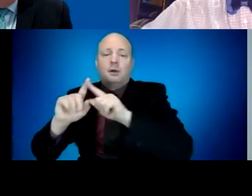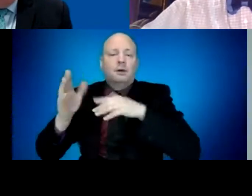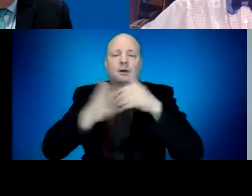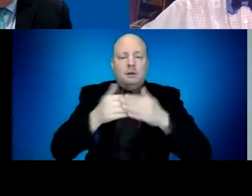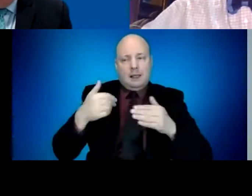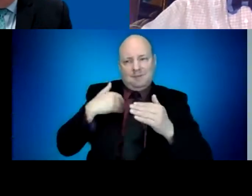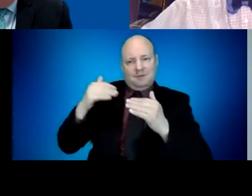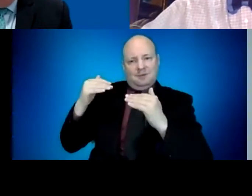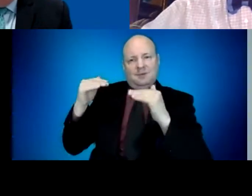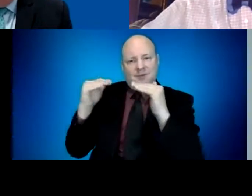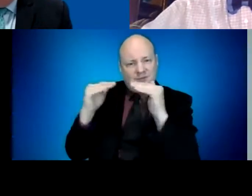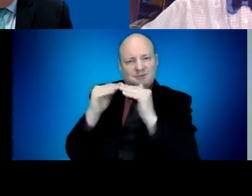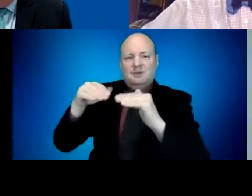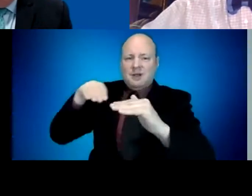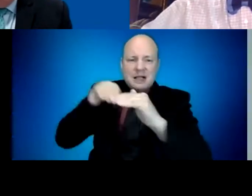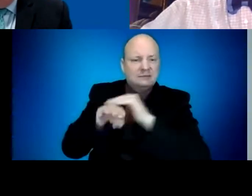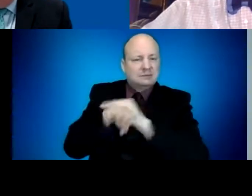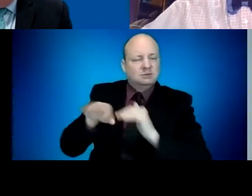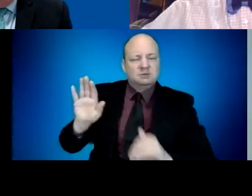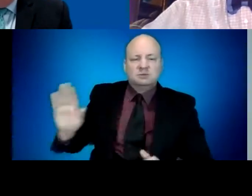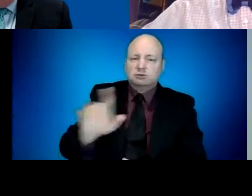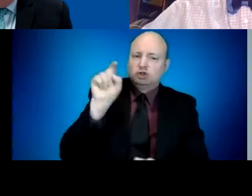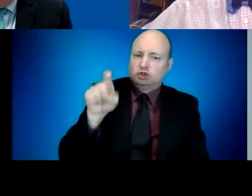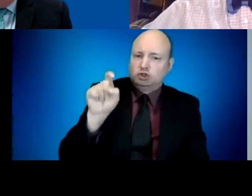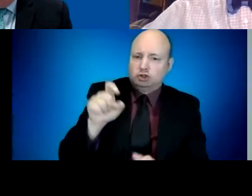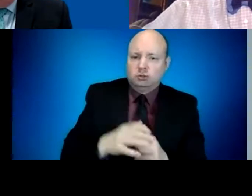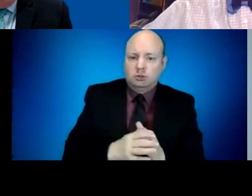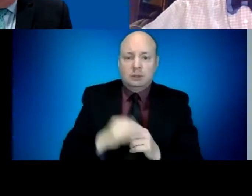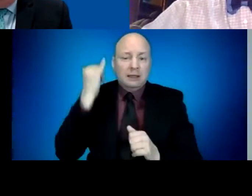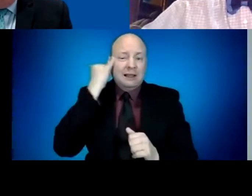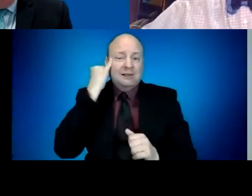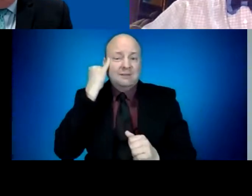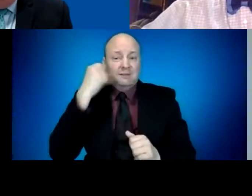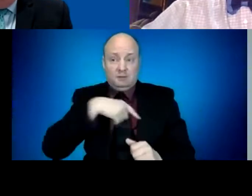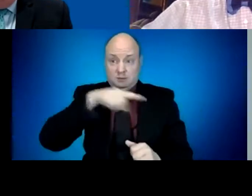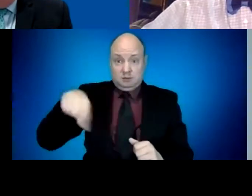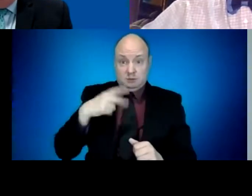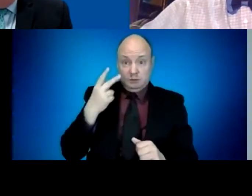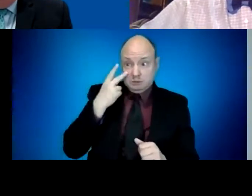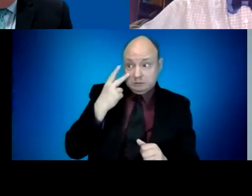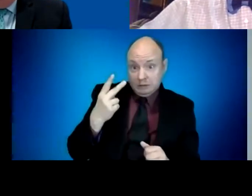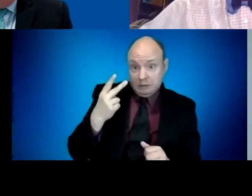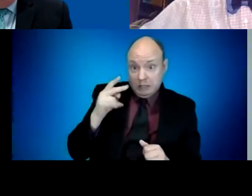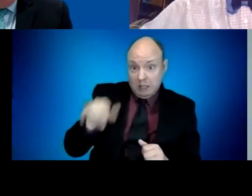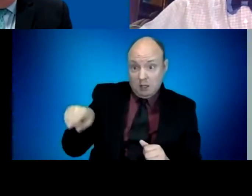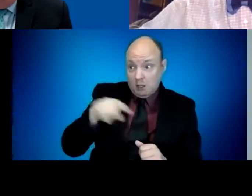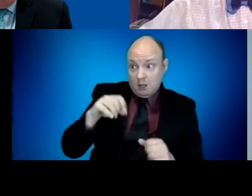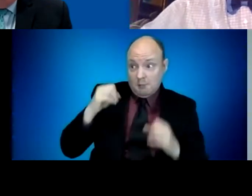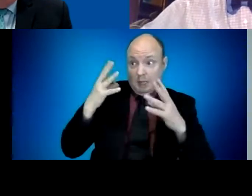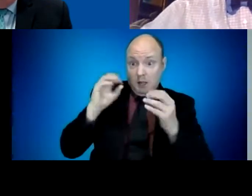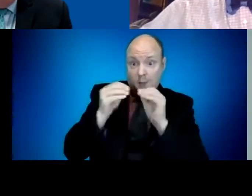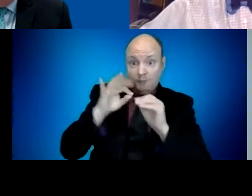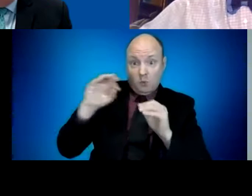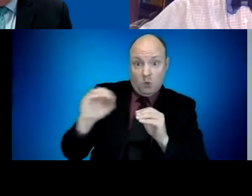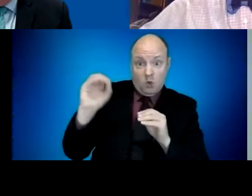ourselves at a place where vaccine hesitancy becomes a major issue across the state, I would want to redouble our efforts to overcome that